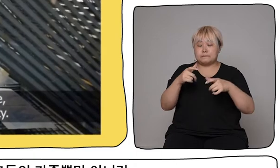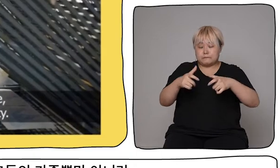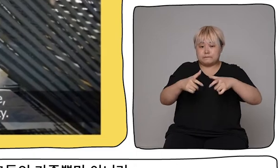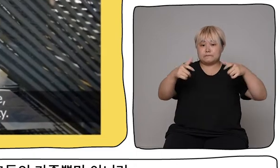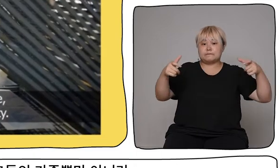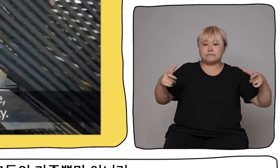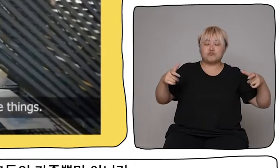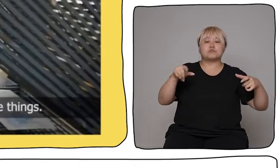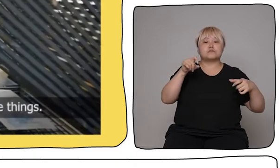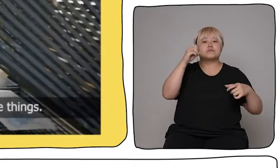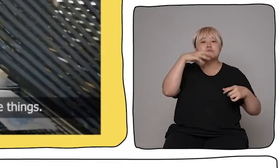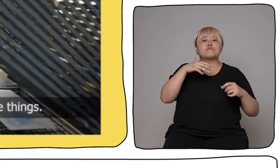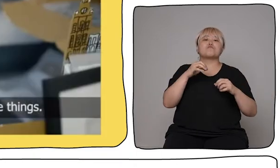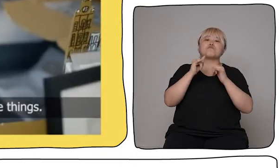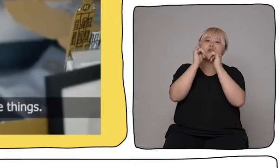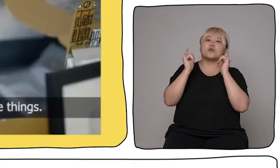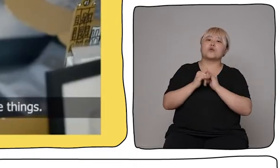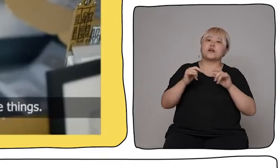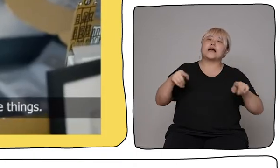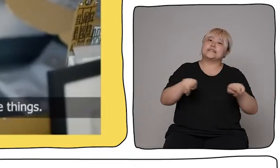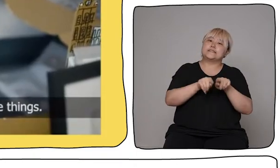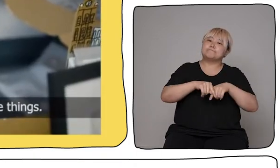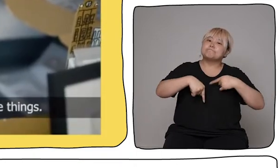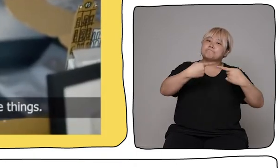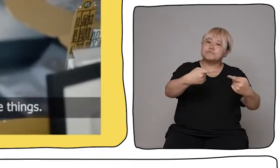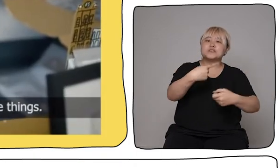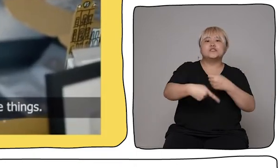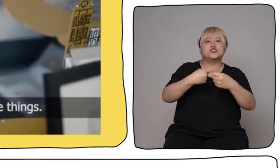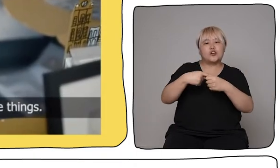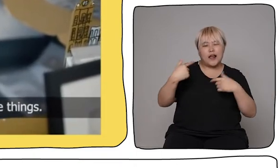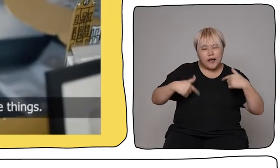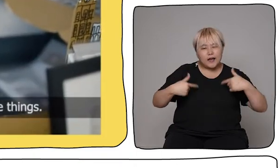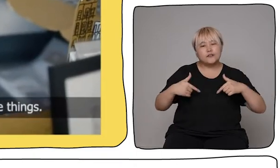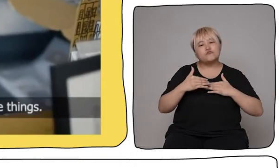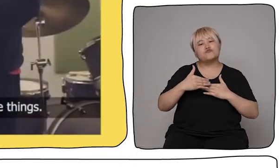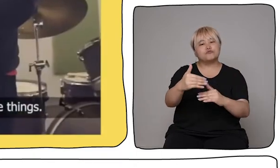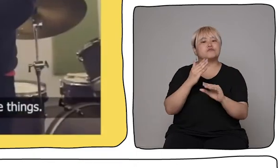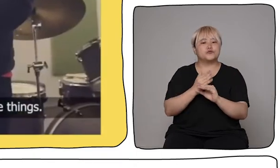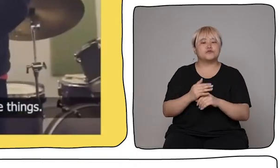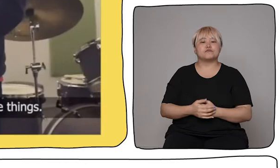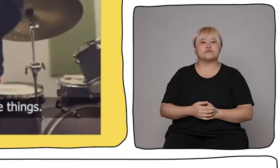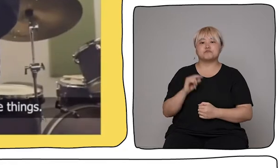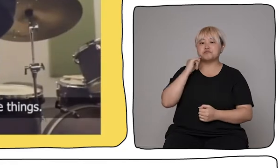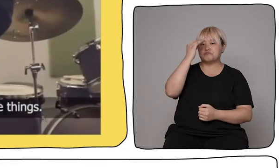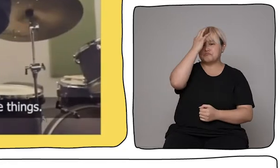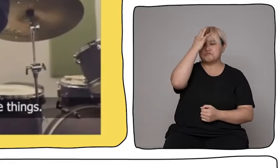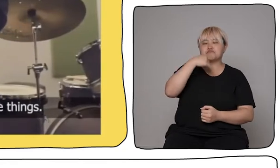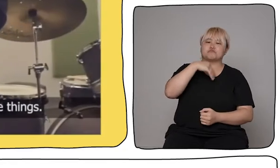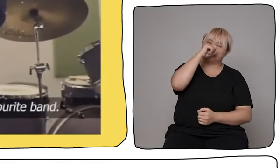wider community. DADA always love art. It's one of my favourite things.